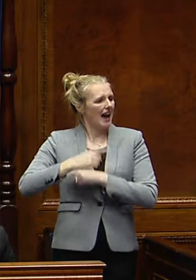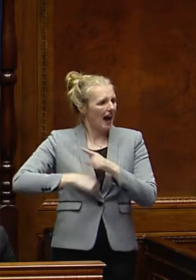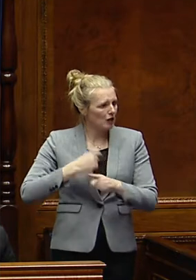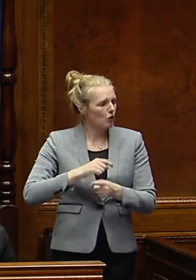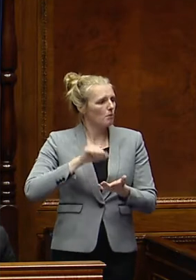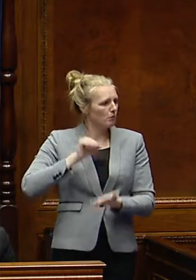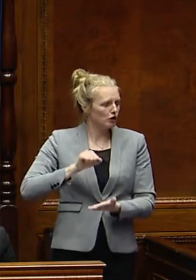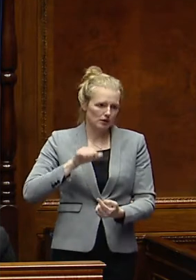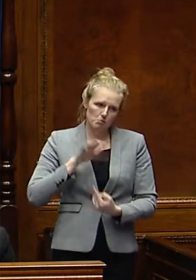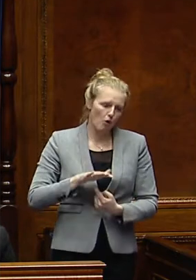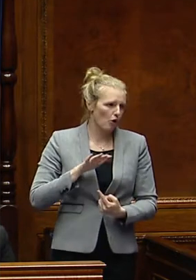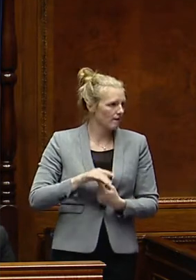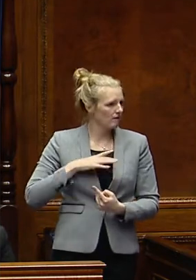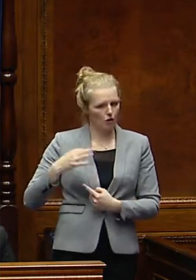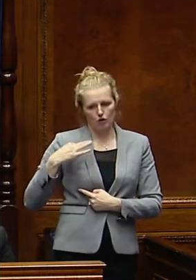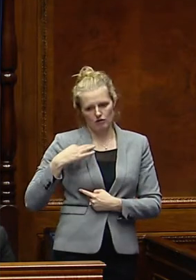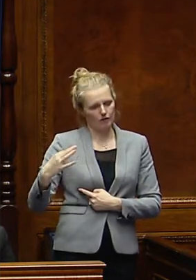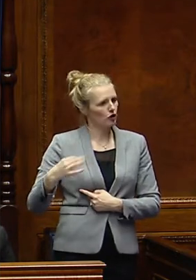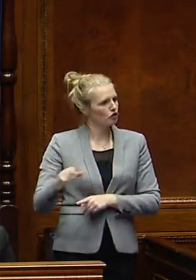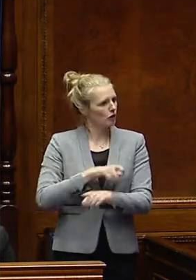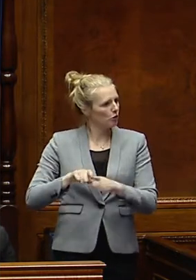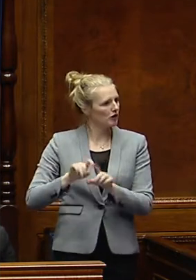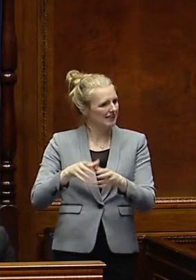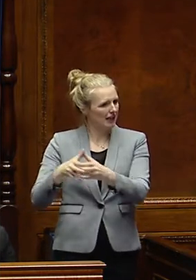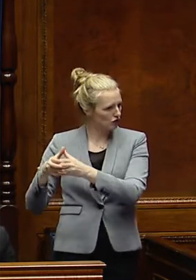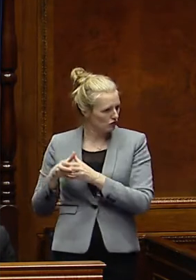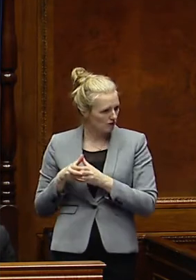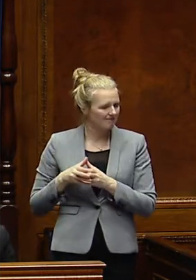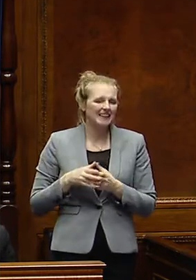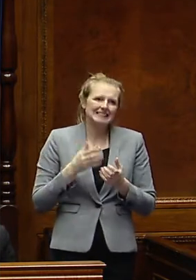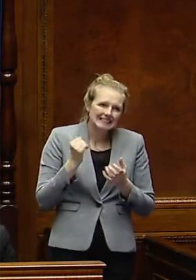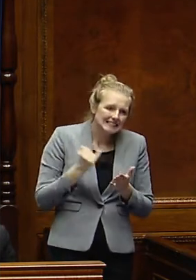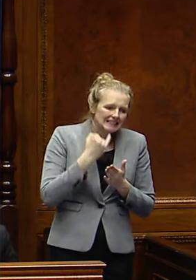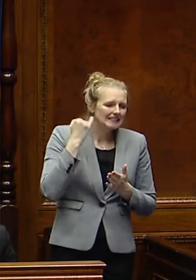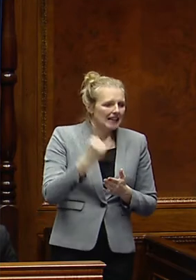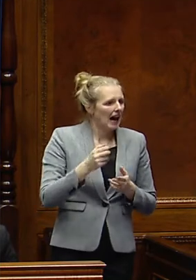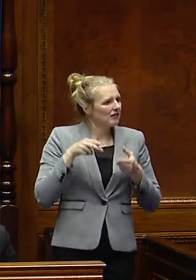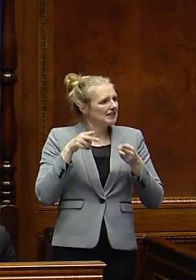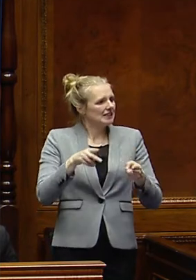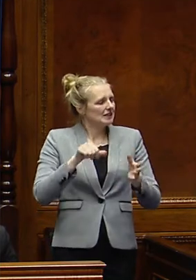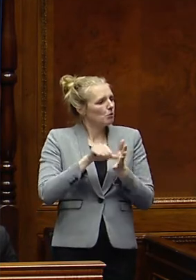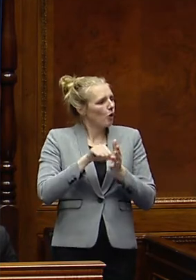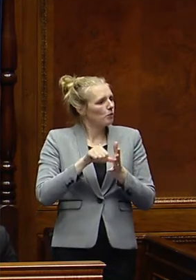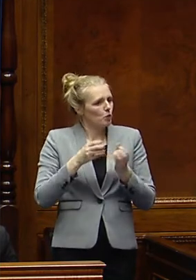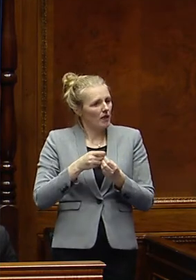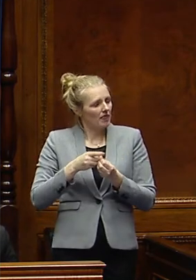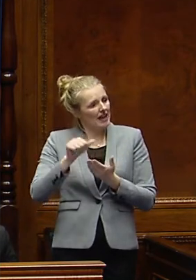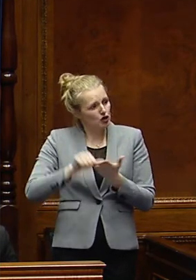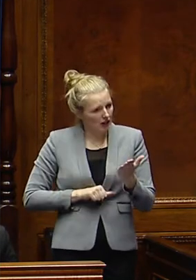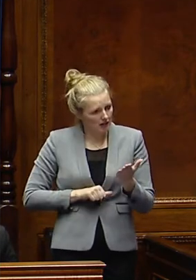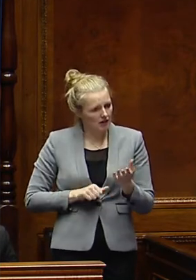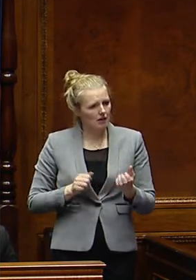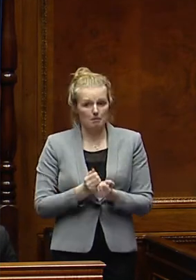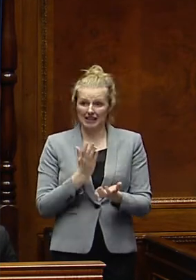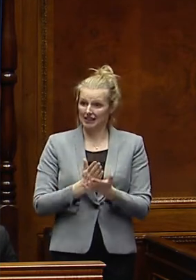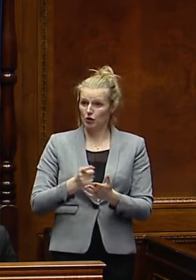essential. know it's within the new decade, new approach. There are obviously some system issues in terms of moving to that agenda, but it makes sense if